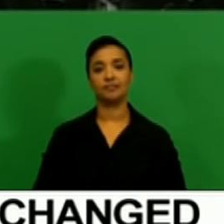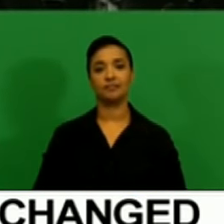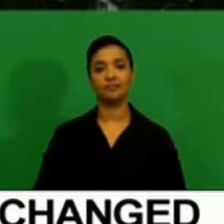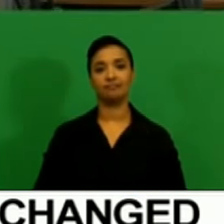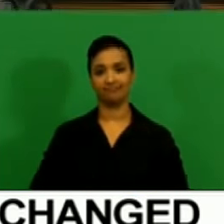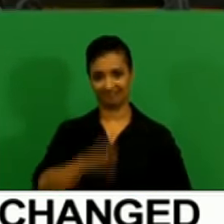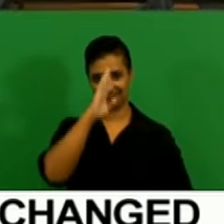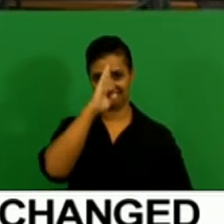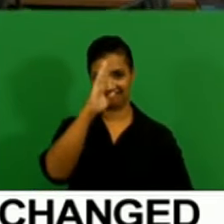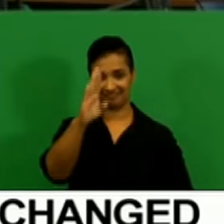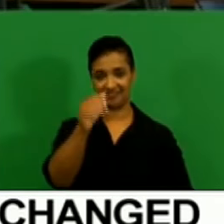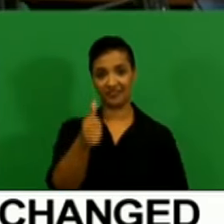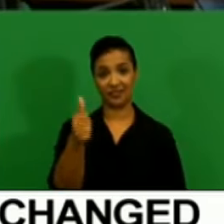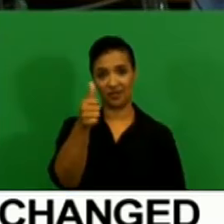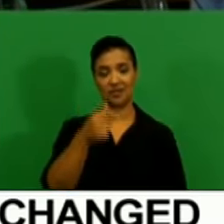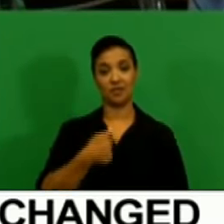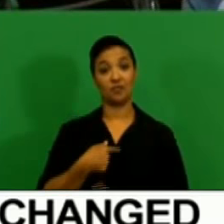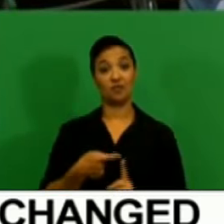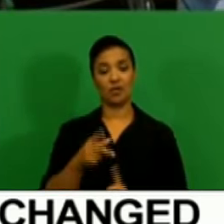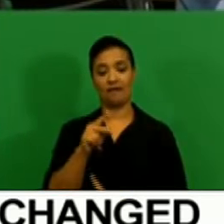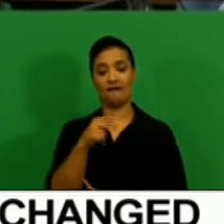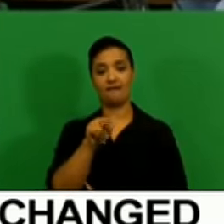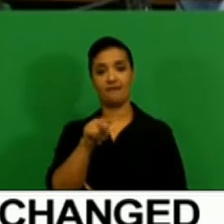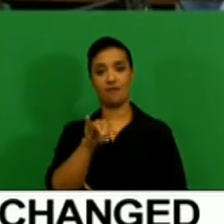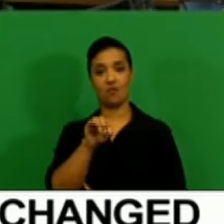Afternoon, Governor. I'm from Reuters News.